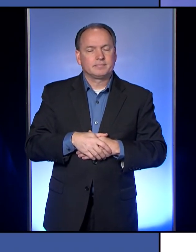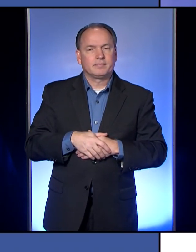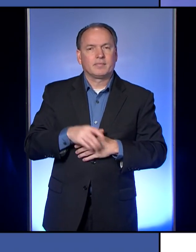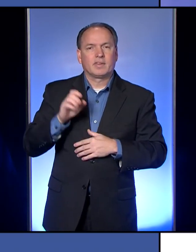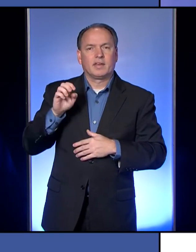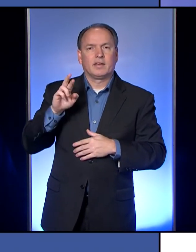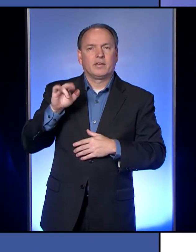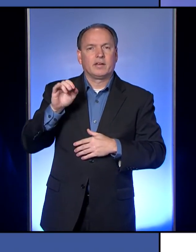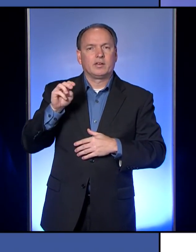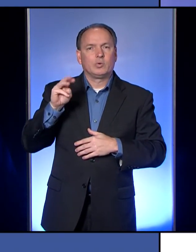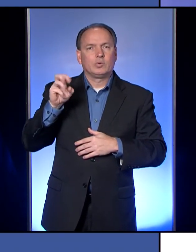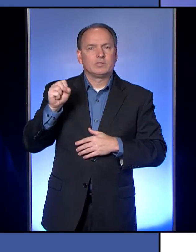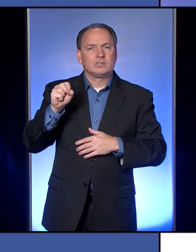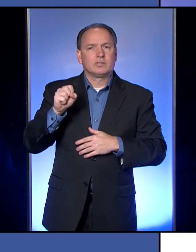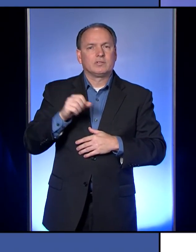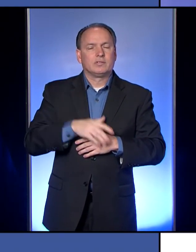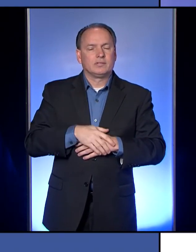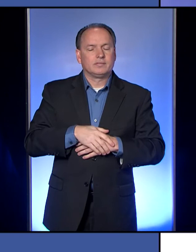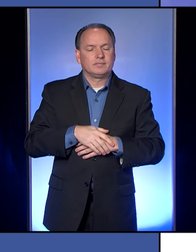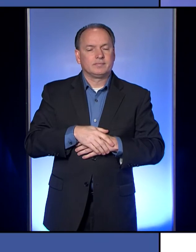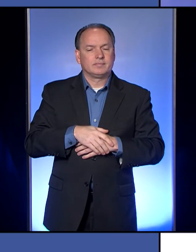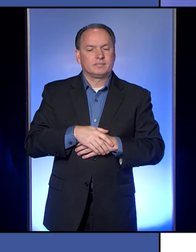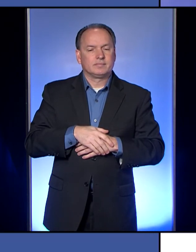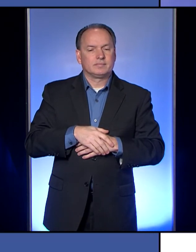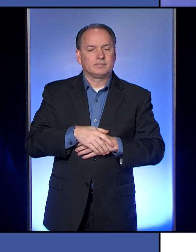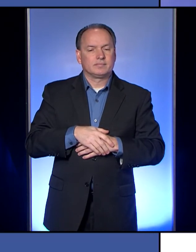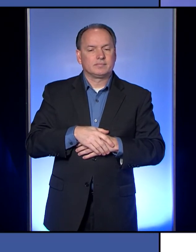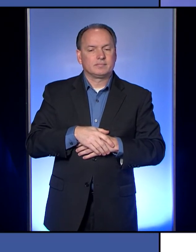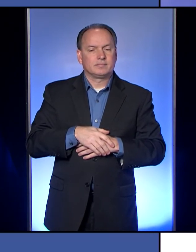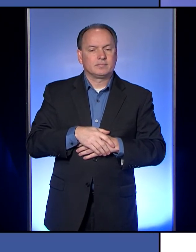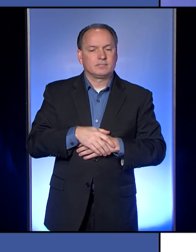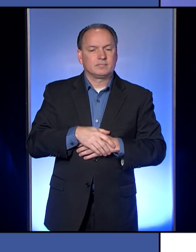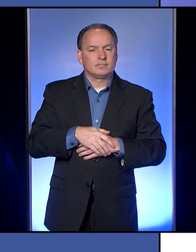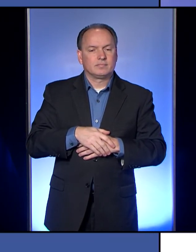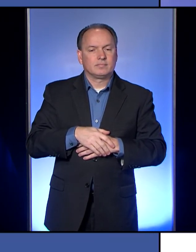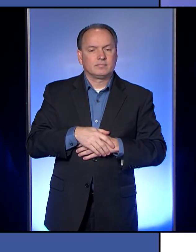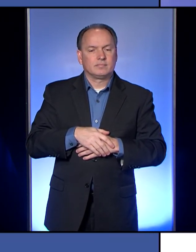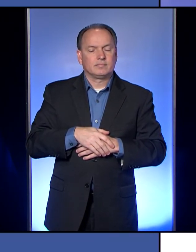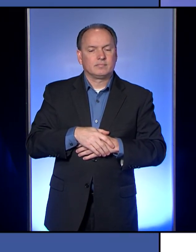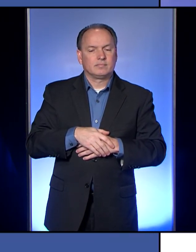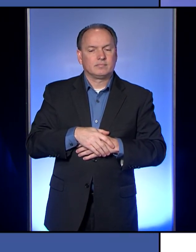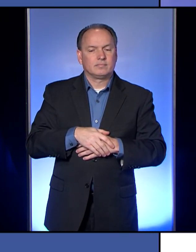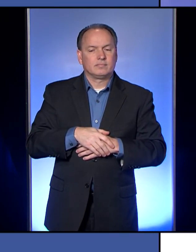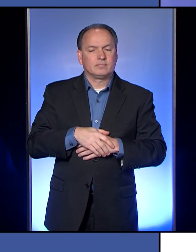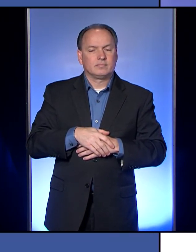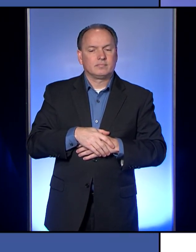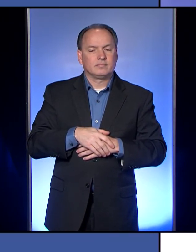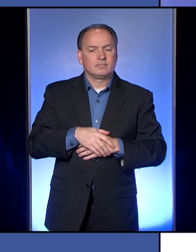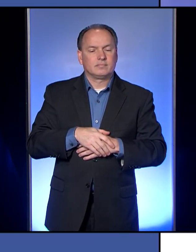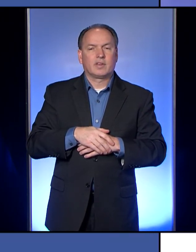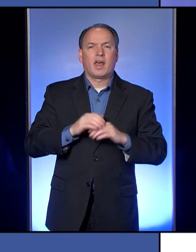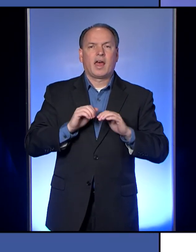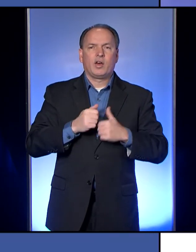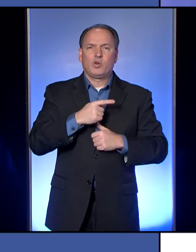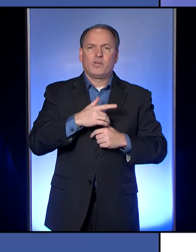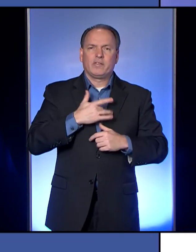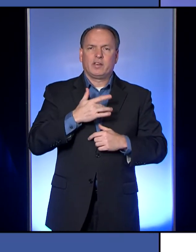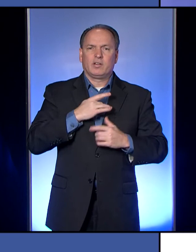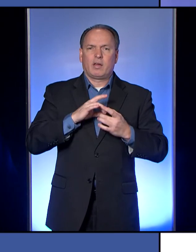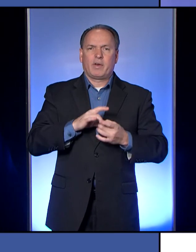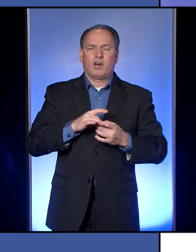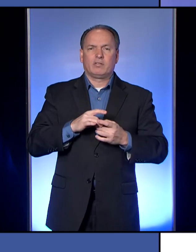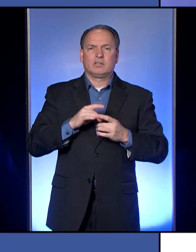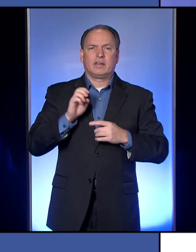Erie news now. Do you have any final questions? Uh, just one last one. How optimistic are you about, you know, Erie County opening back up, uh,